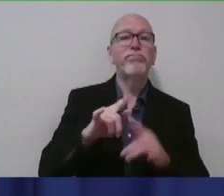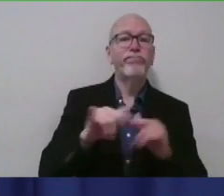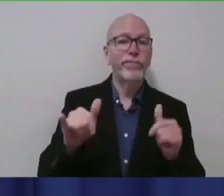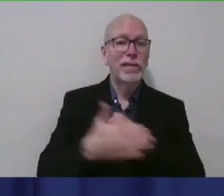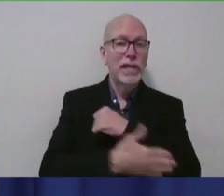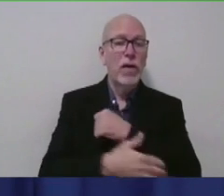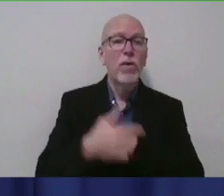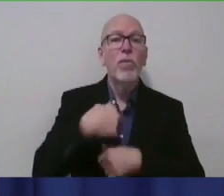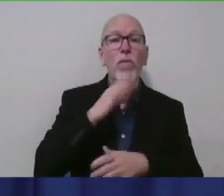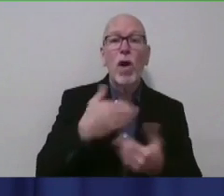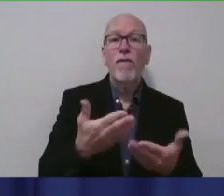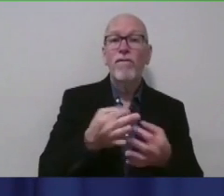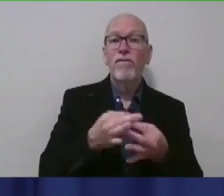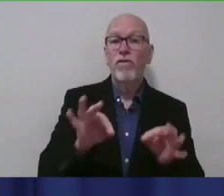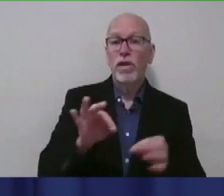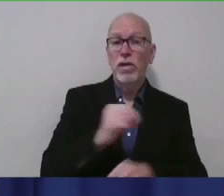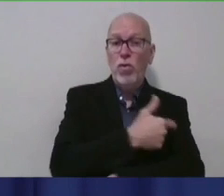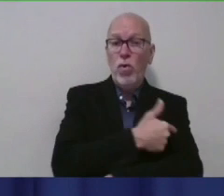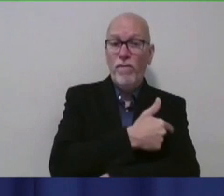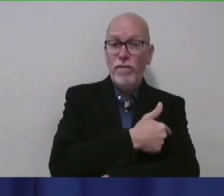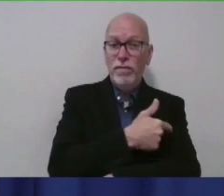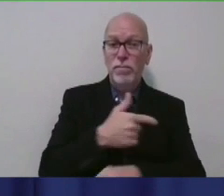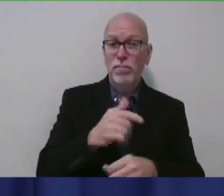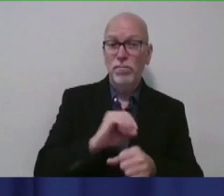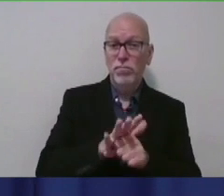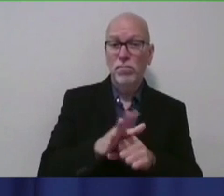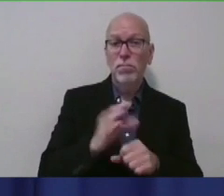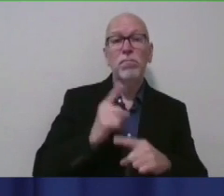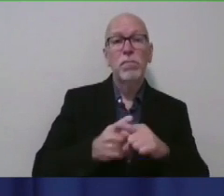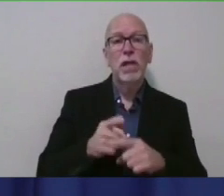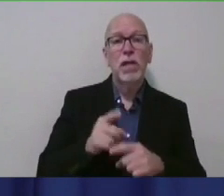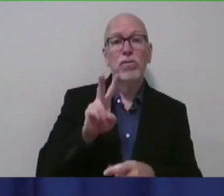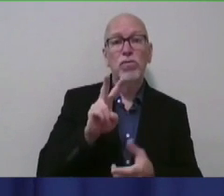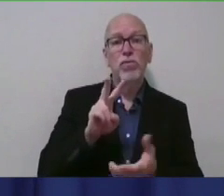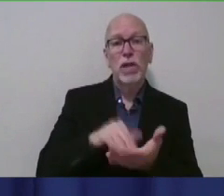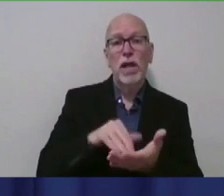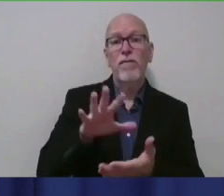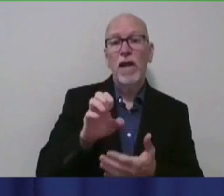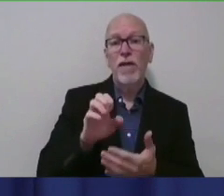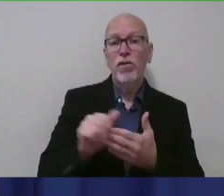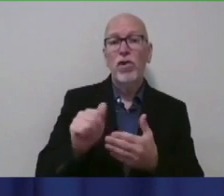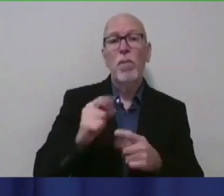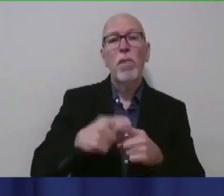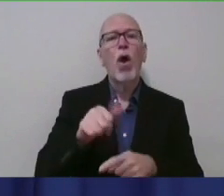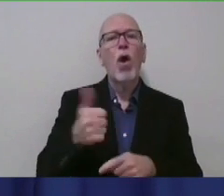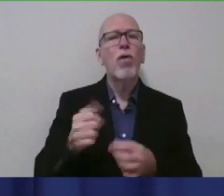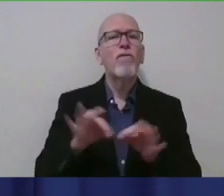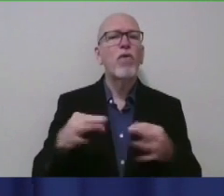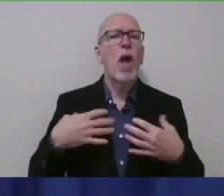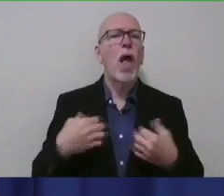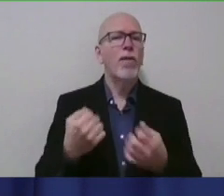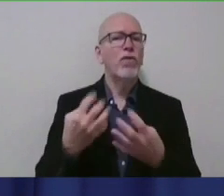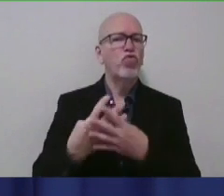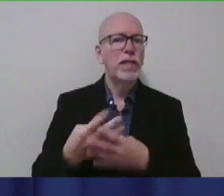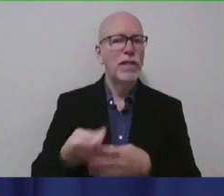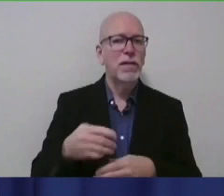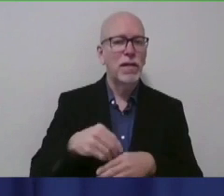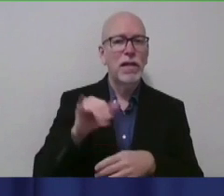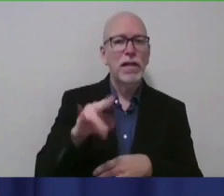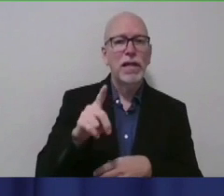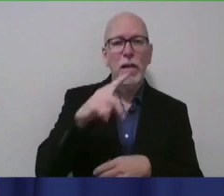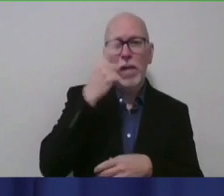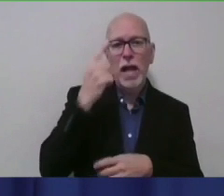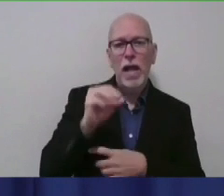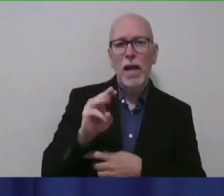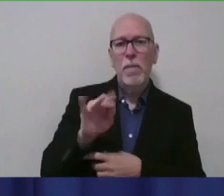vaccines along with $2,500 and other free health screenings at the Indiana Black and Minority Health